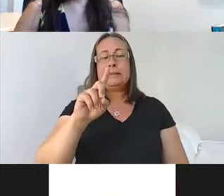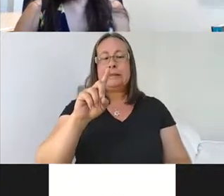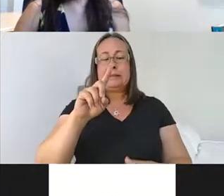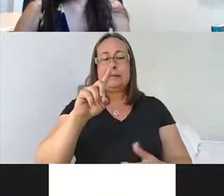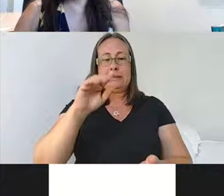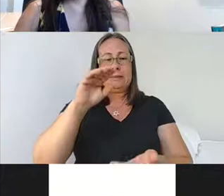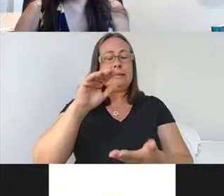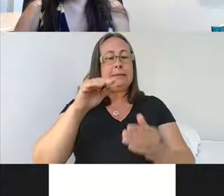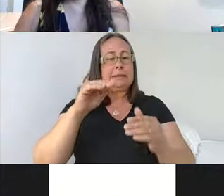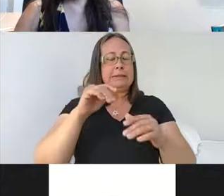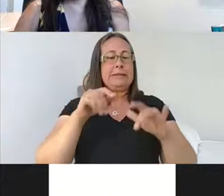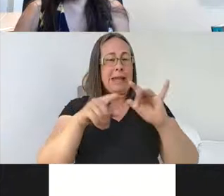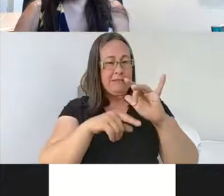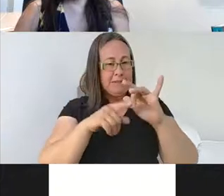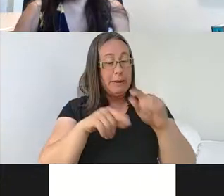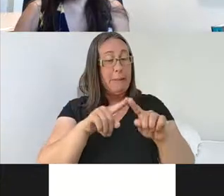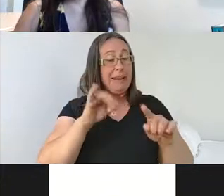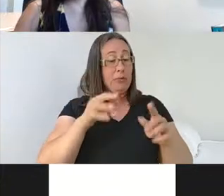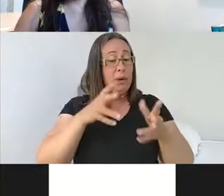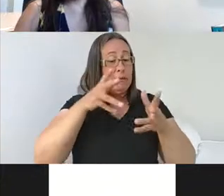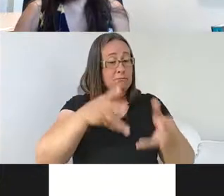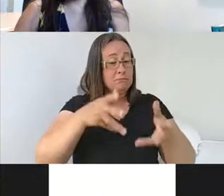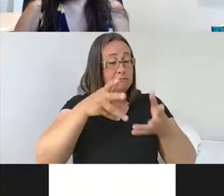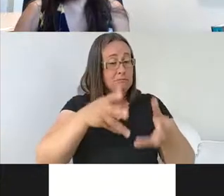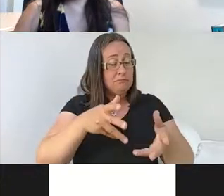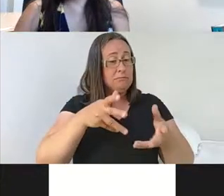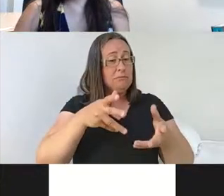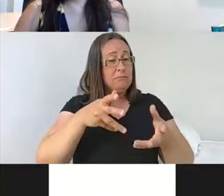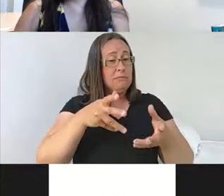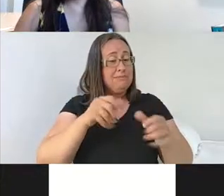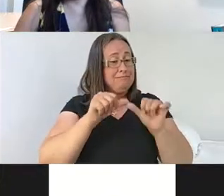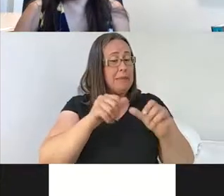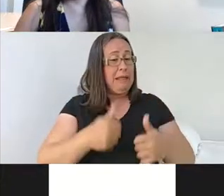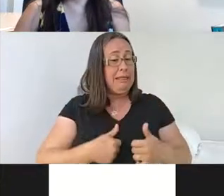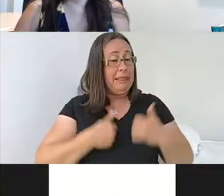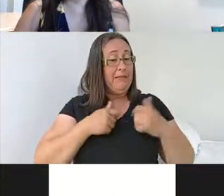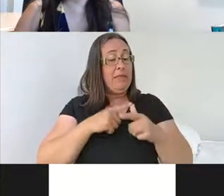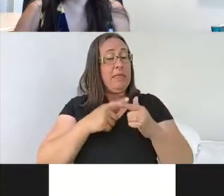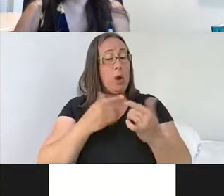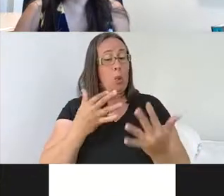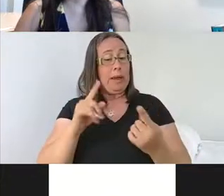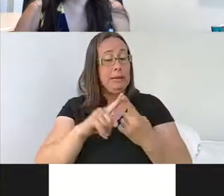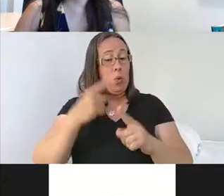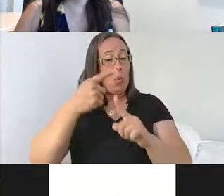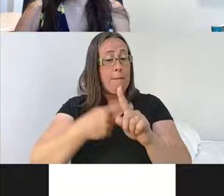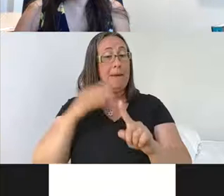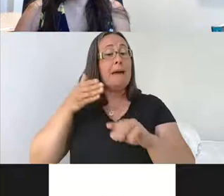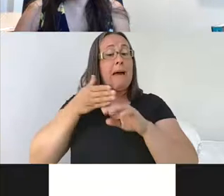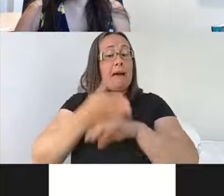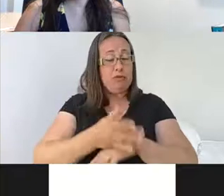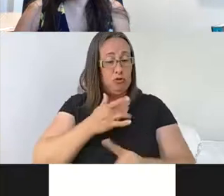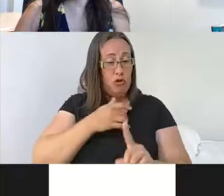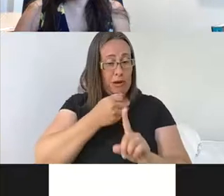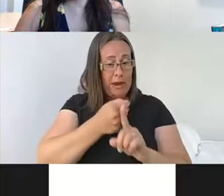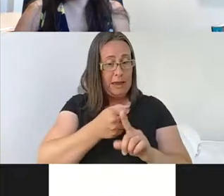But if we let these animals live and wait until a month after the cardiac arrest to do this experiment,